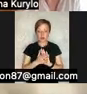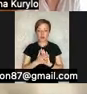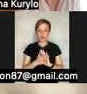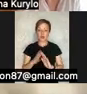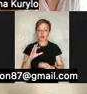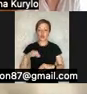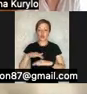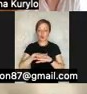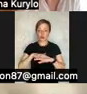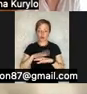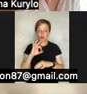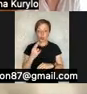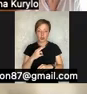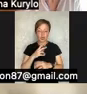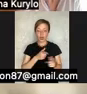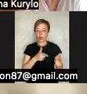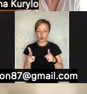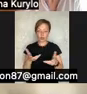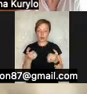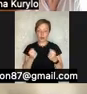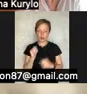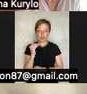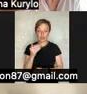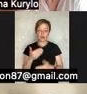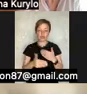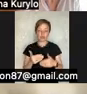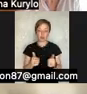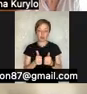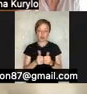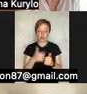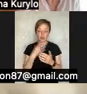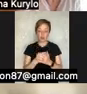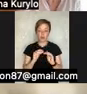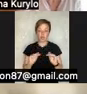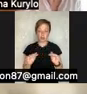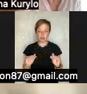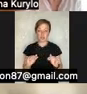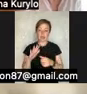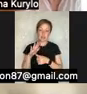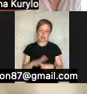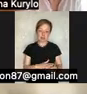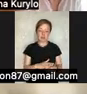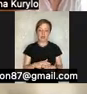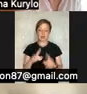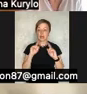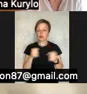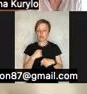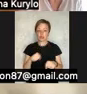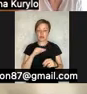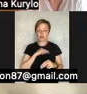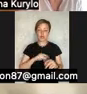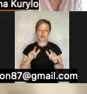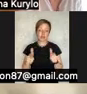Also they face the issues with the difficult psychological mental state, the society that is not ready to accept